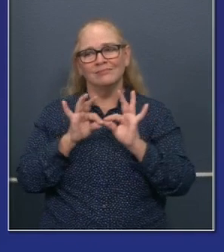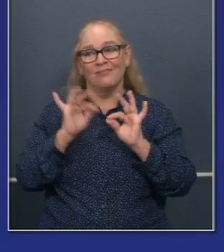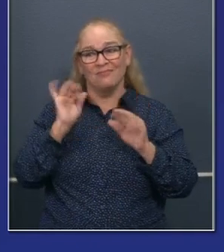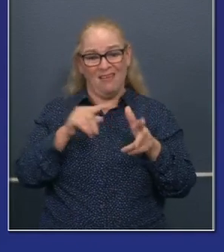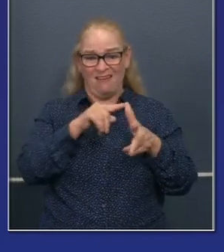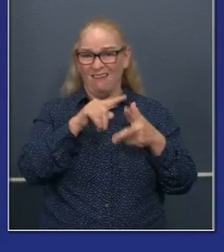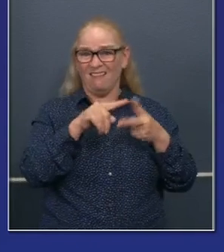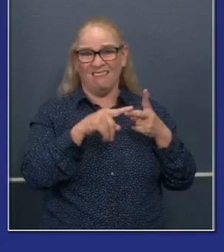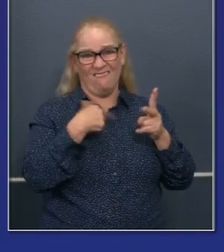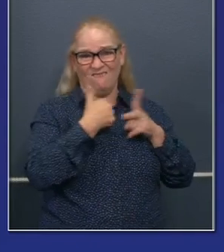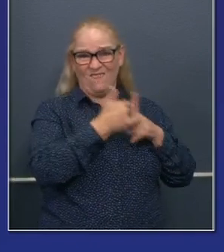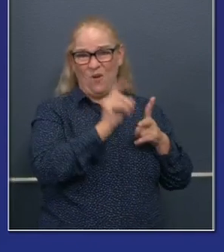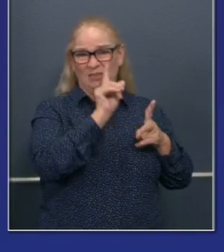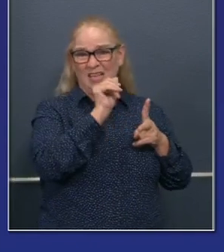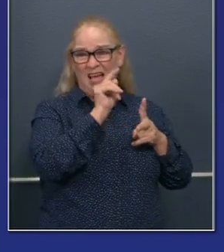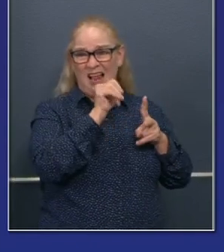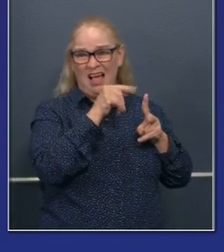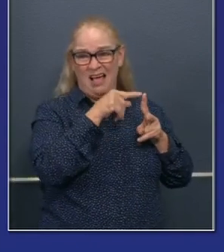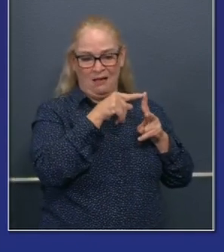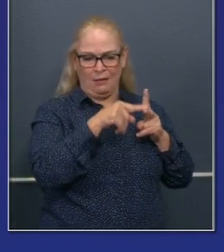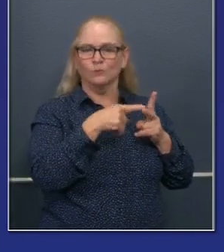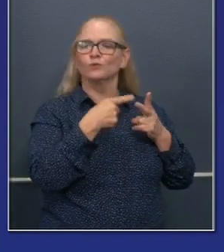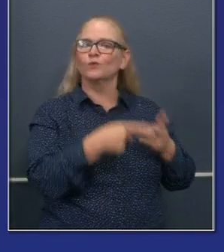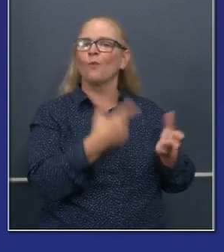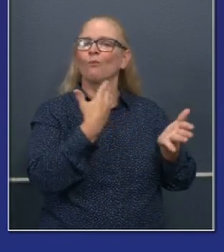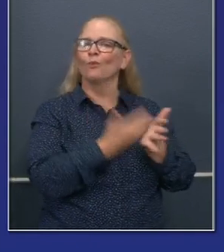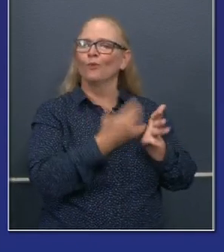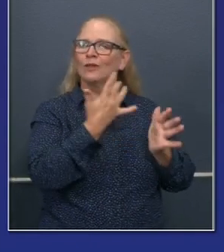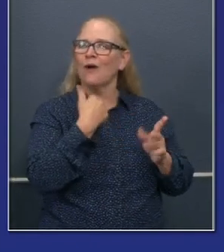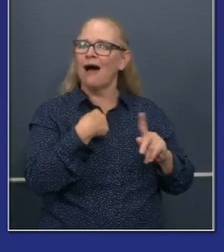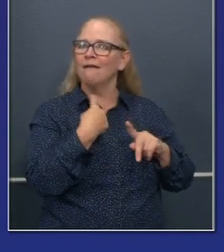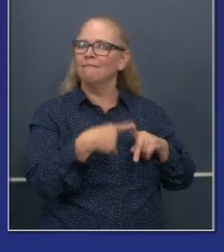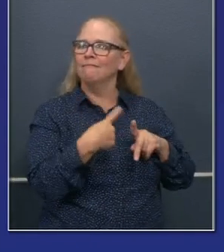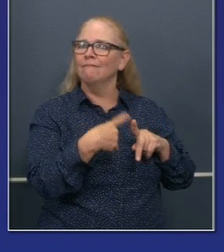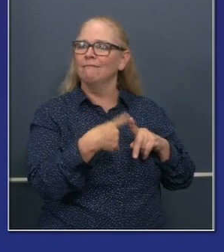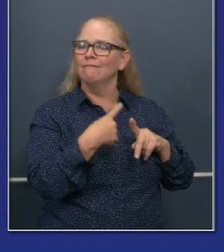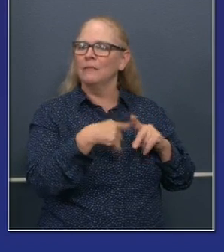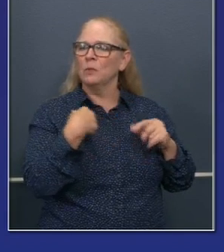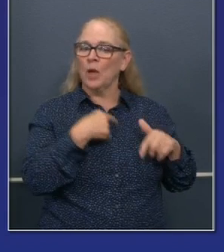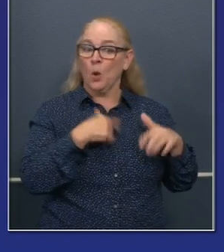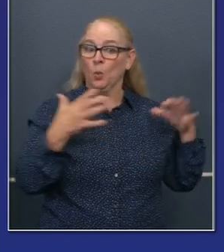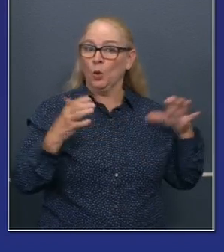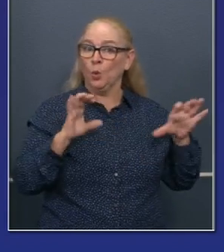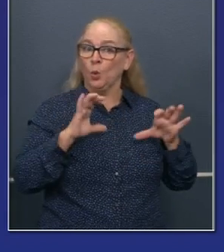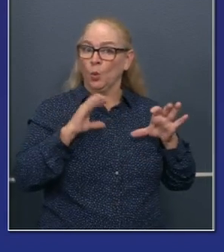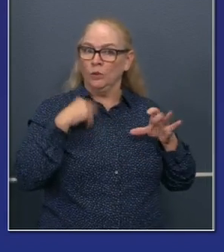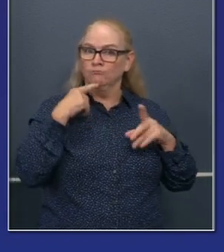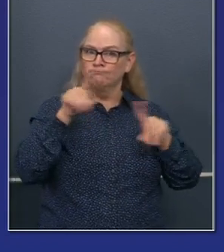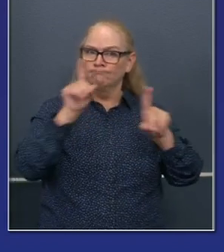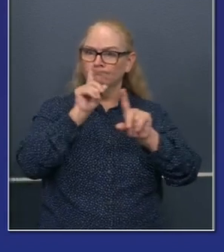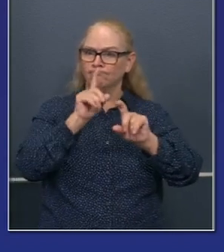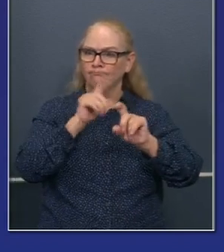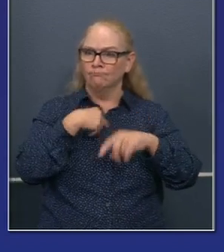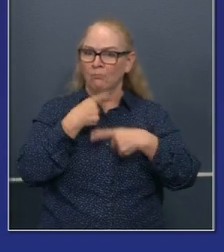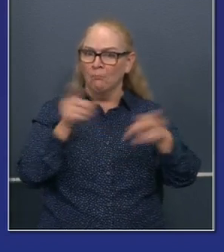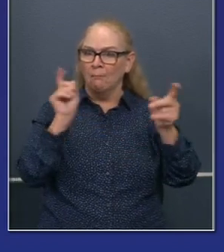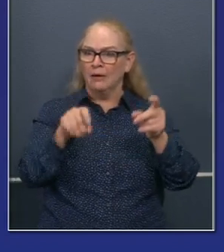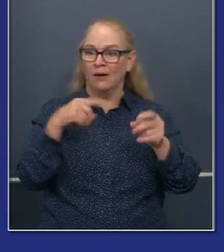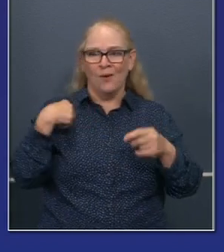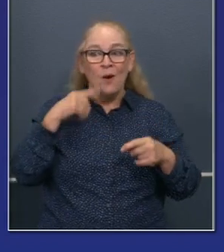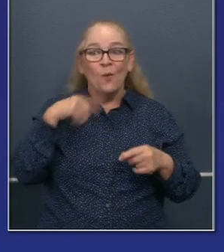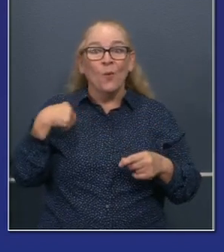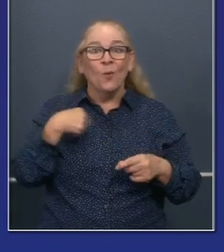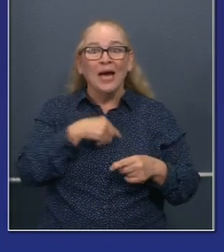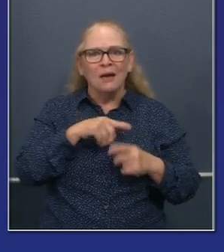that connect to some optimism that what we're doing as a state. And I say, we, the people, the state of